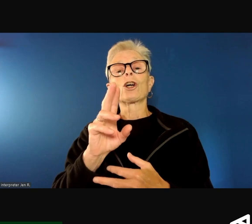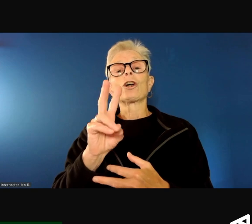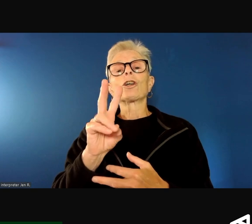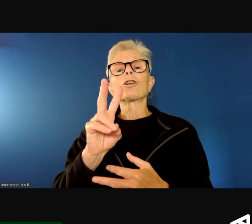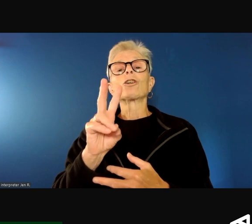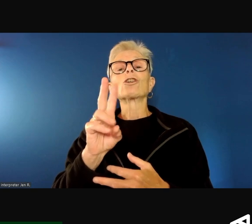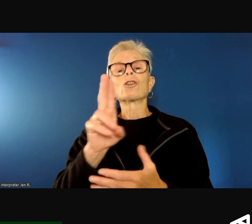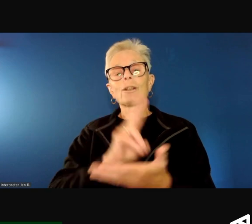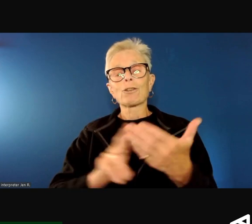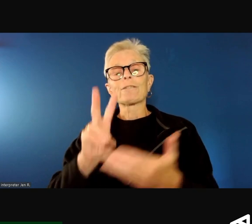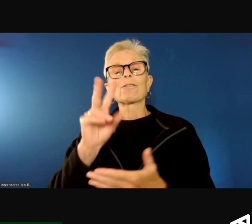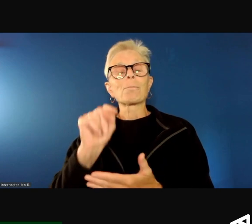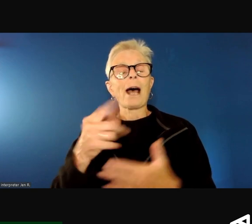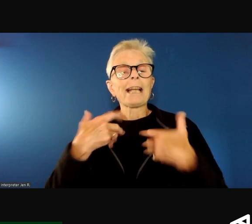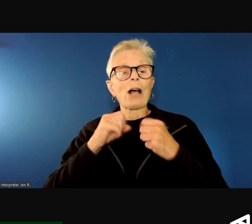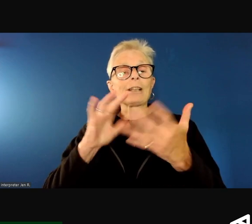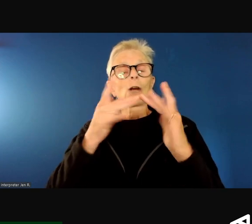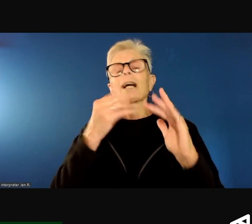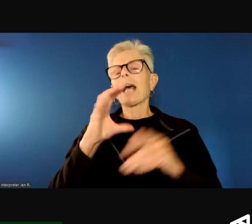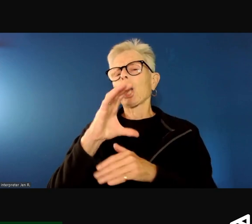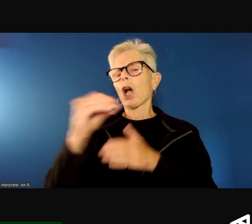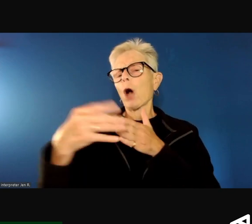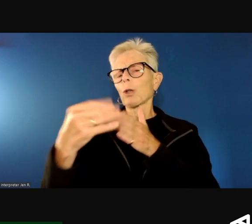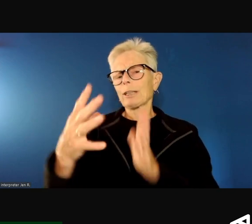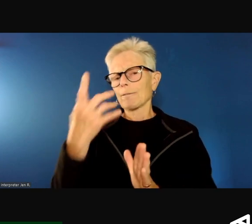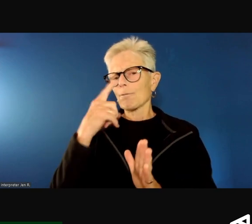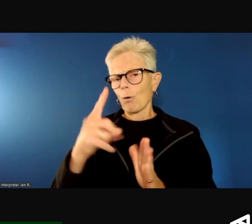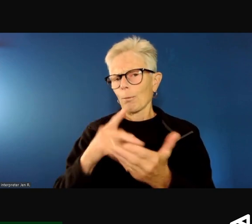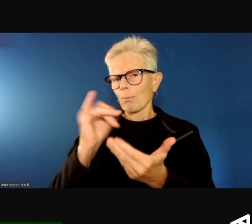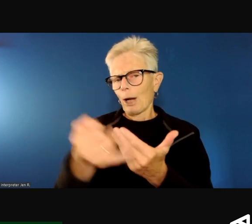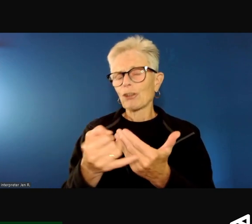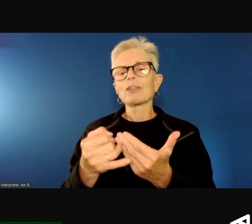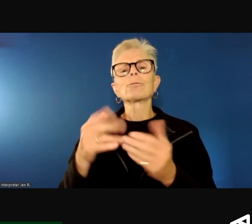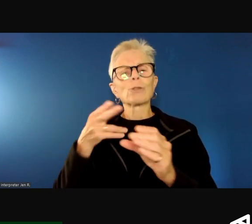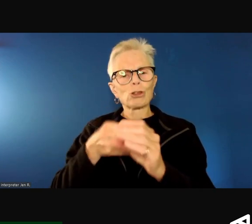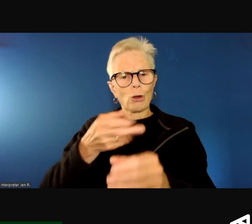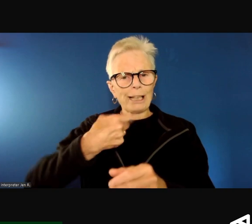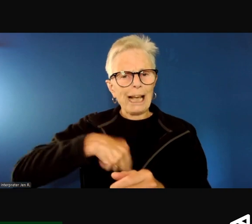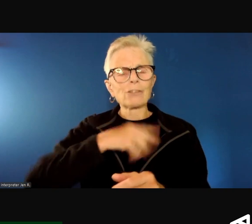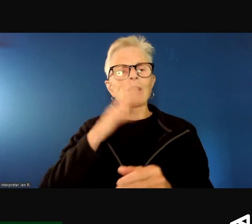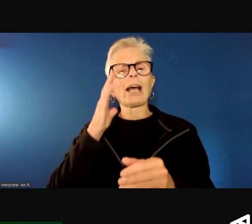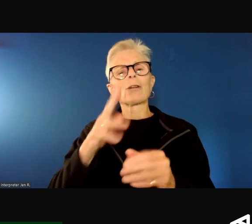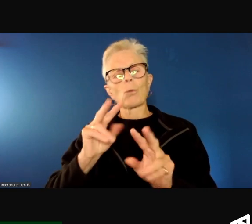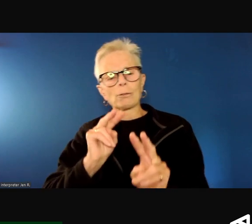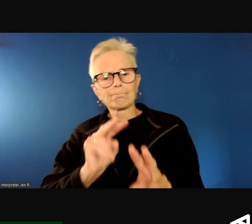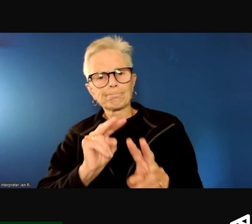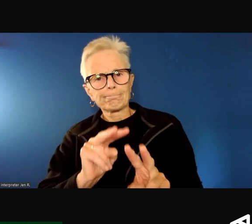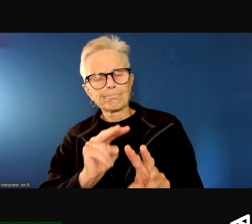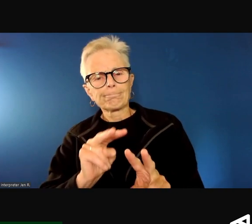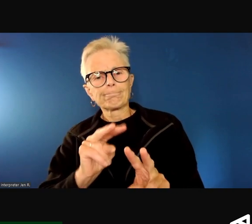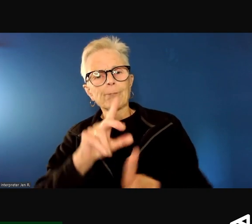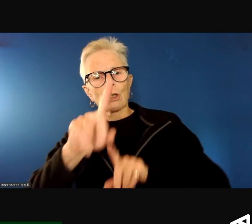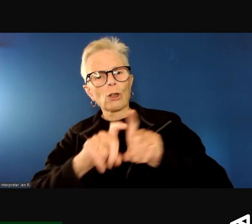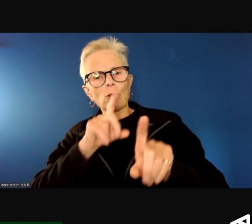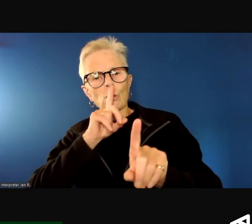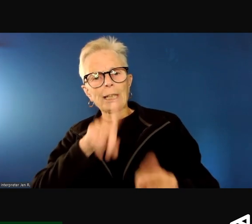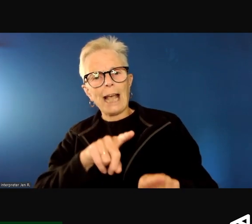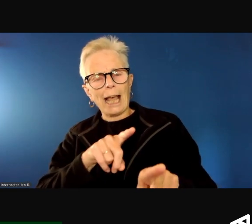and a co-lead on this project, is also here and will be moderating the Q&A for us.